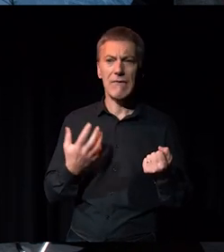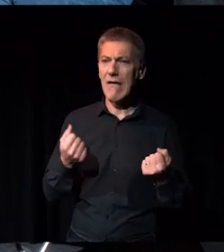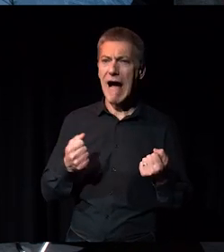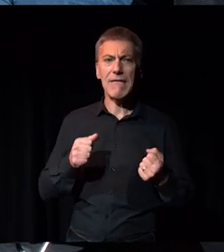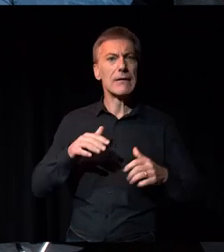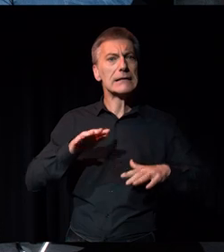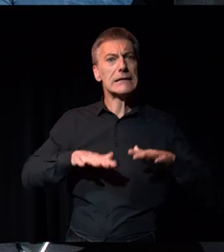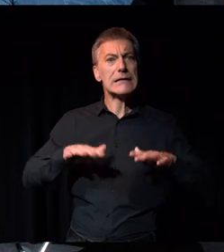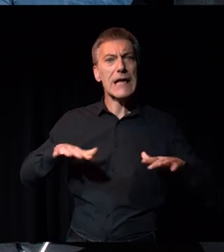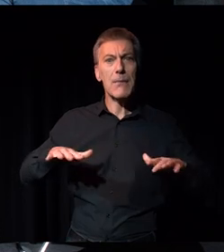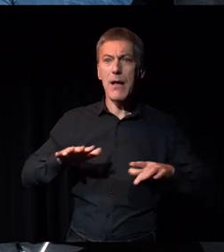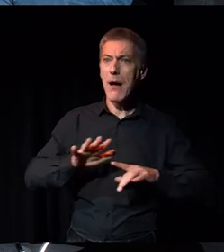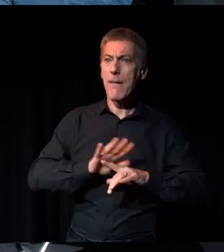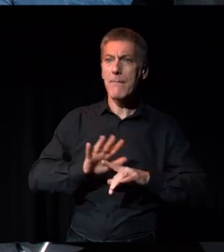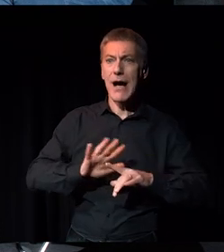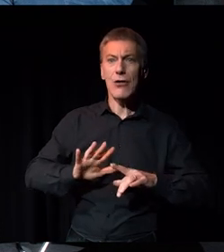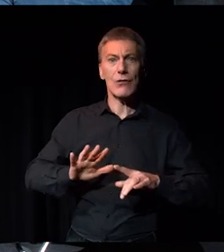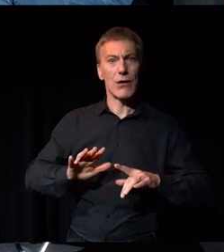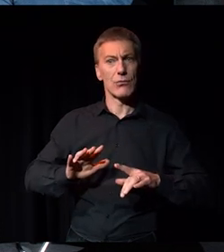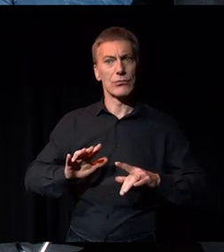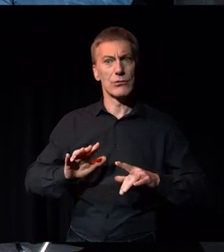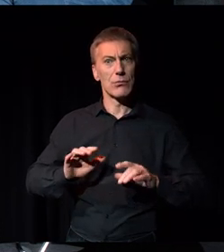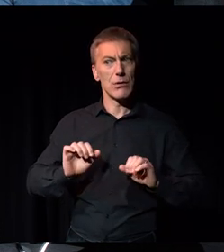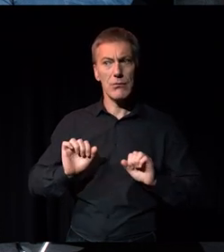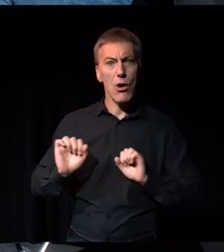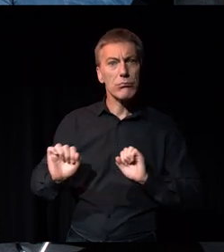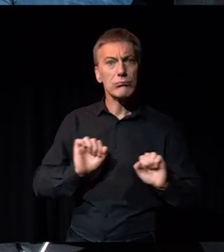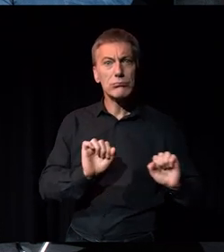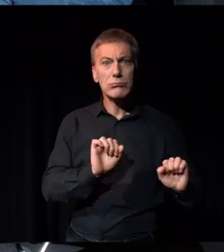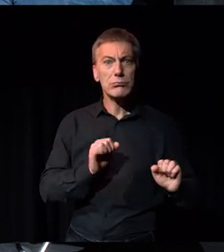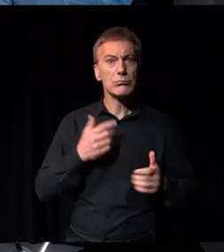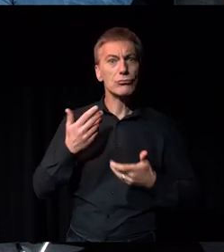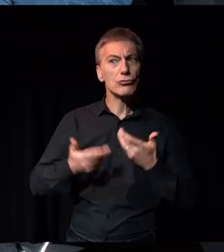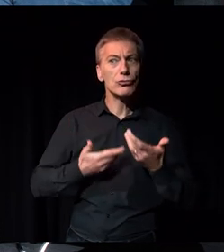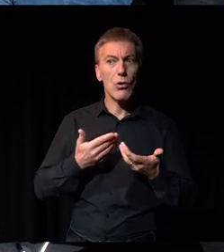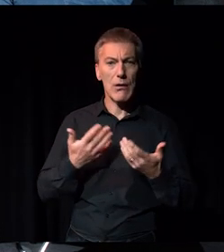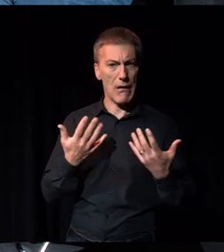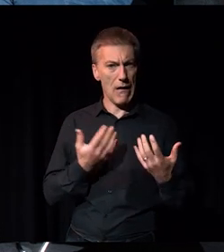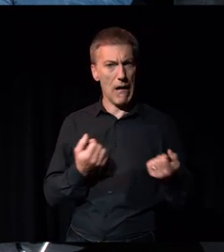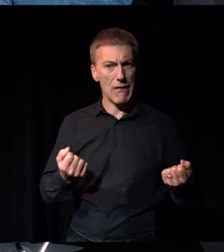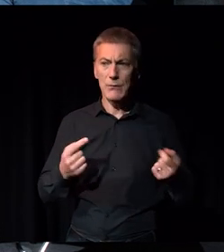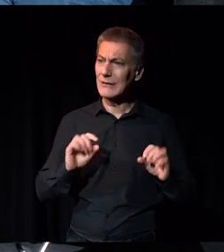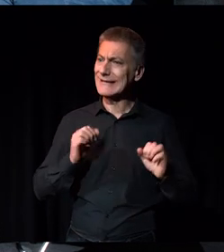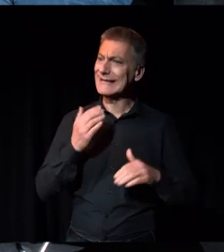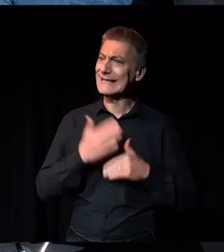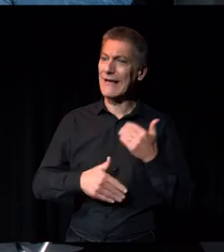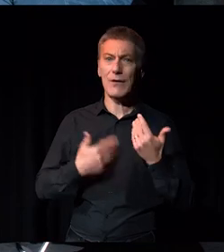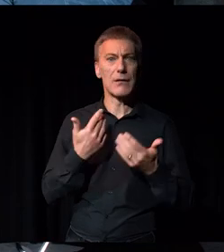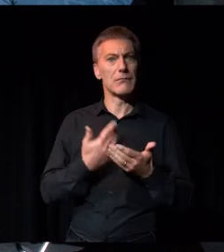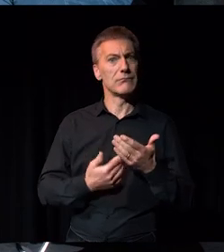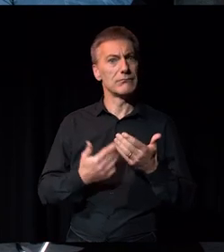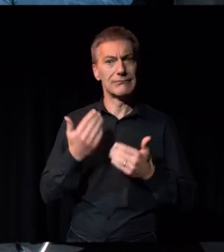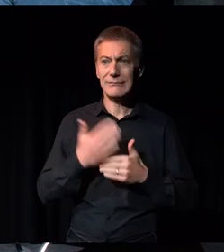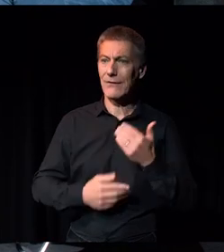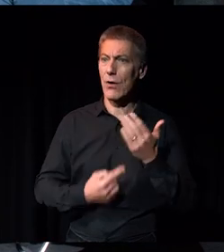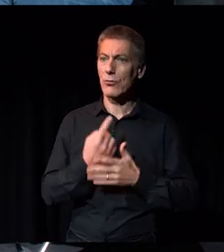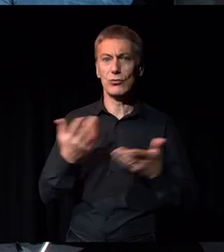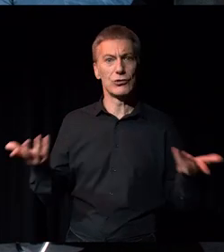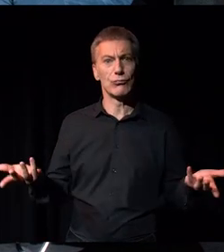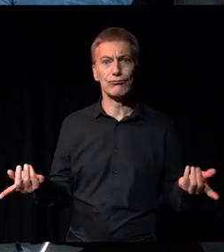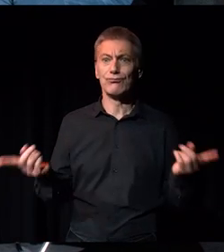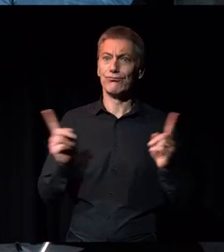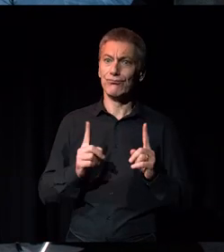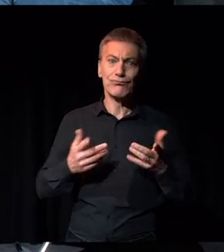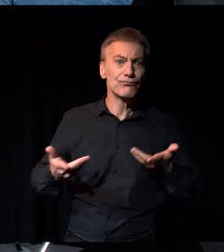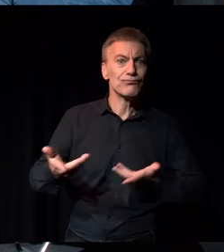backgrounds to my own with their own version of that story in the industry, but that nobody had offered them a platform to share those